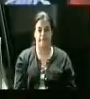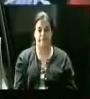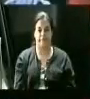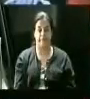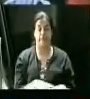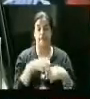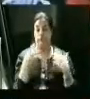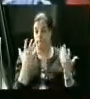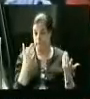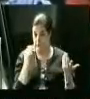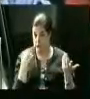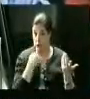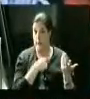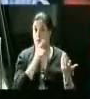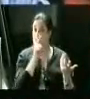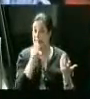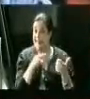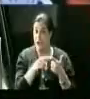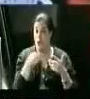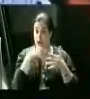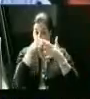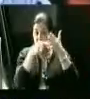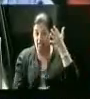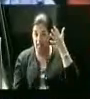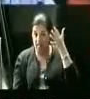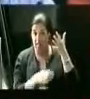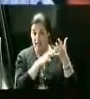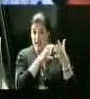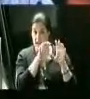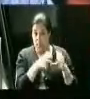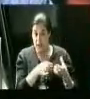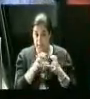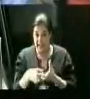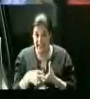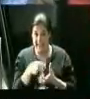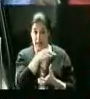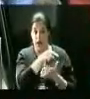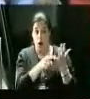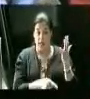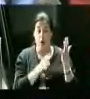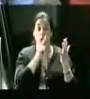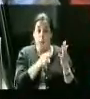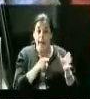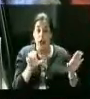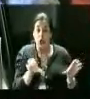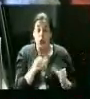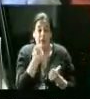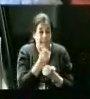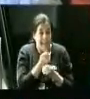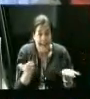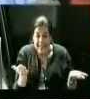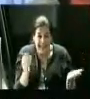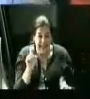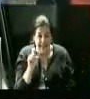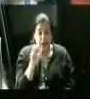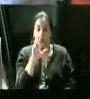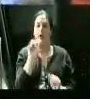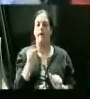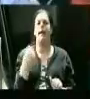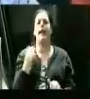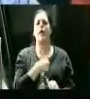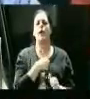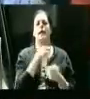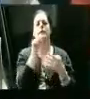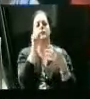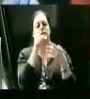So, do we really need to have all these committees? Are these committees actually performing any function? Or can we go